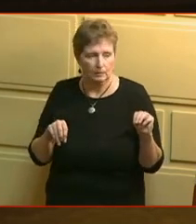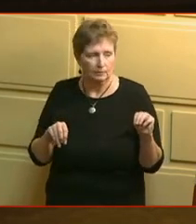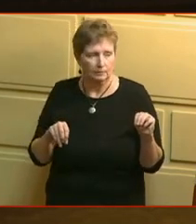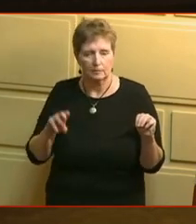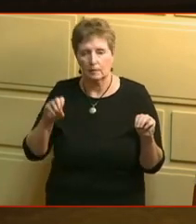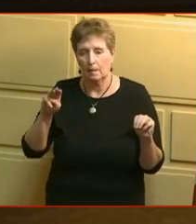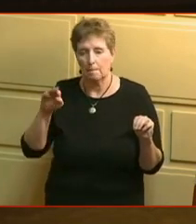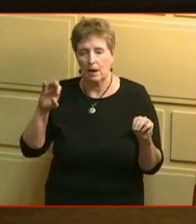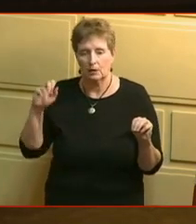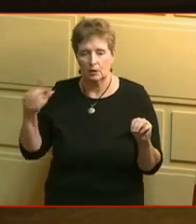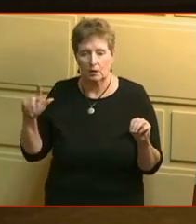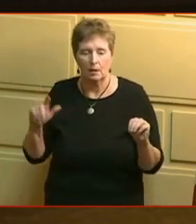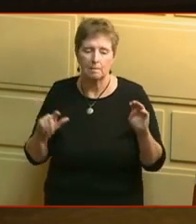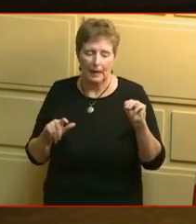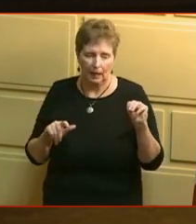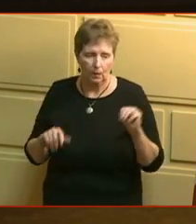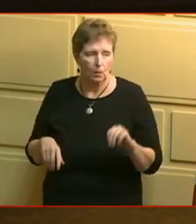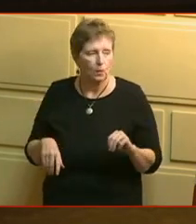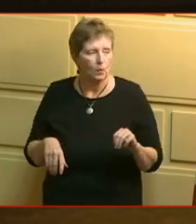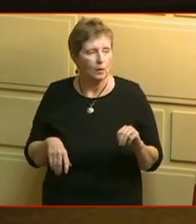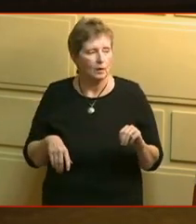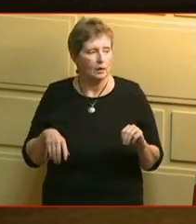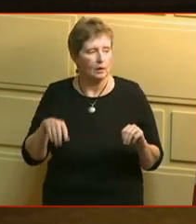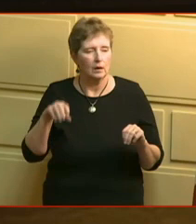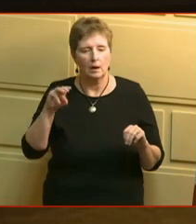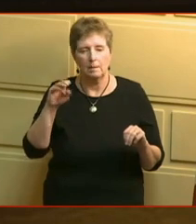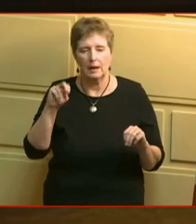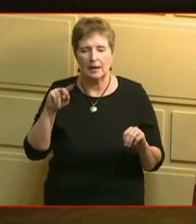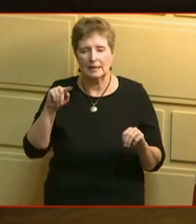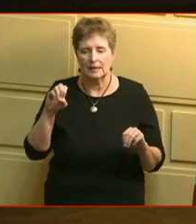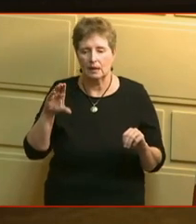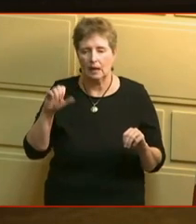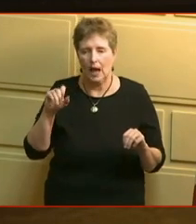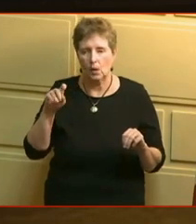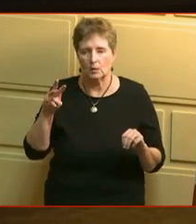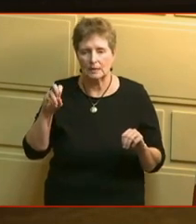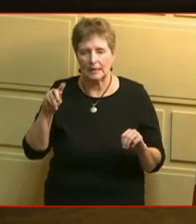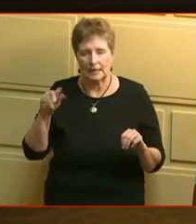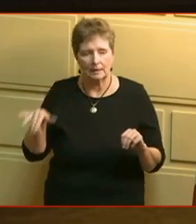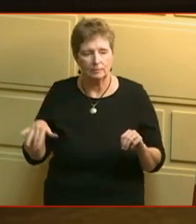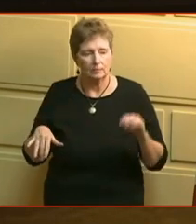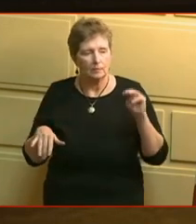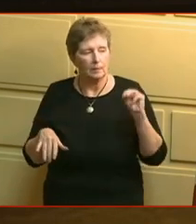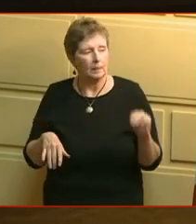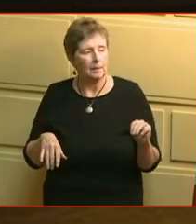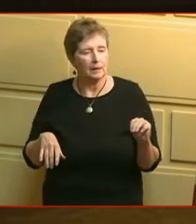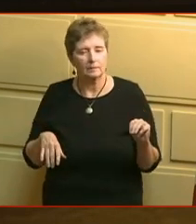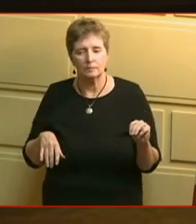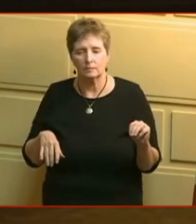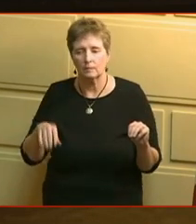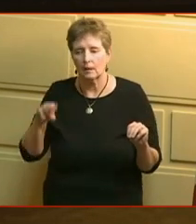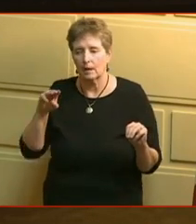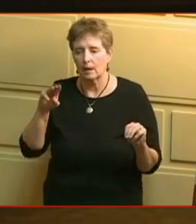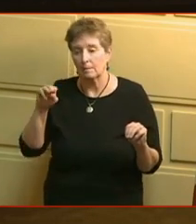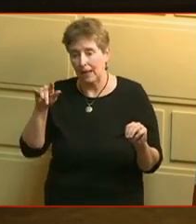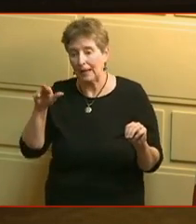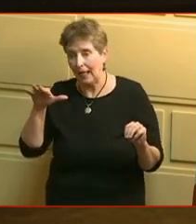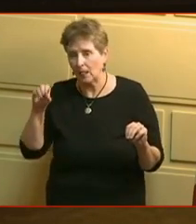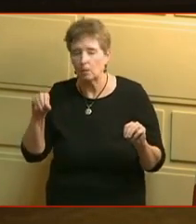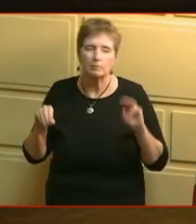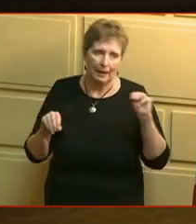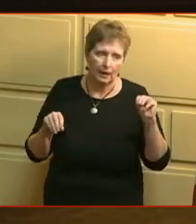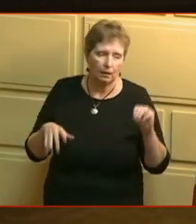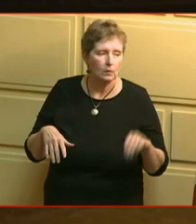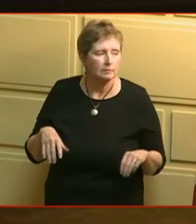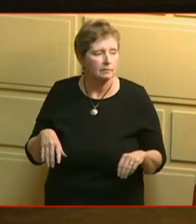Marshall, representative Mosokowski, representative Mattiello, representative